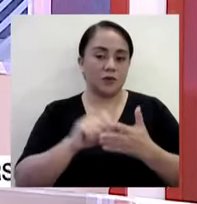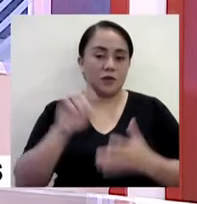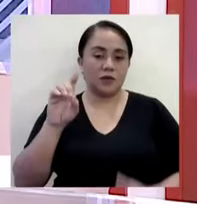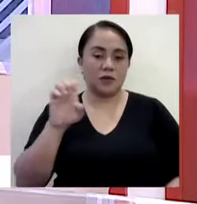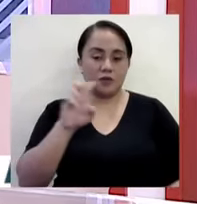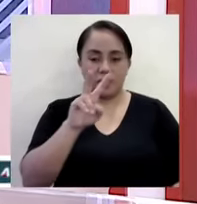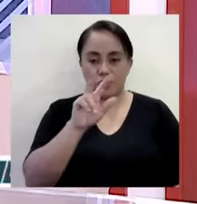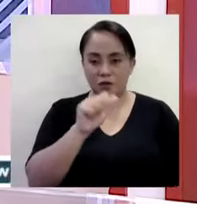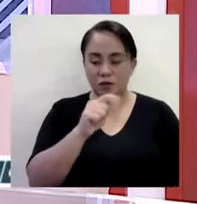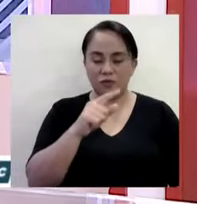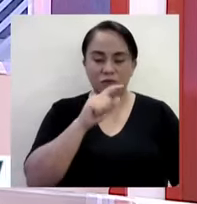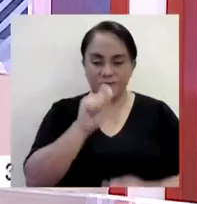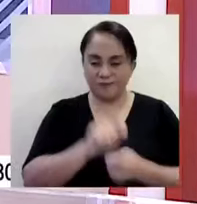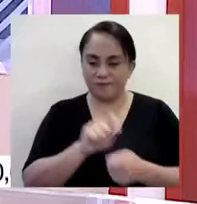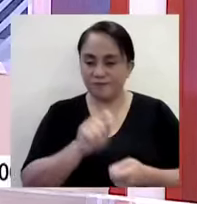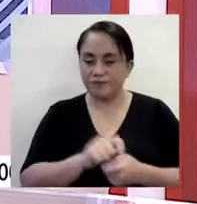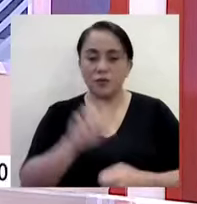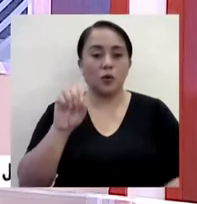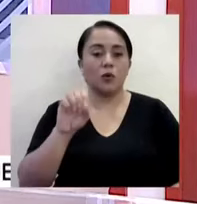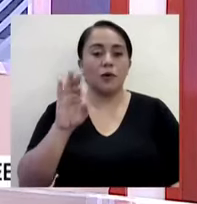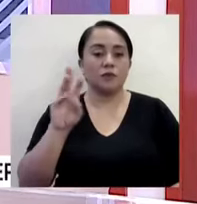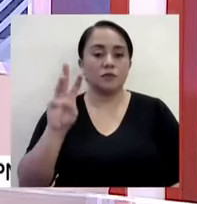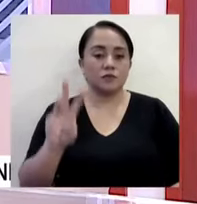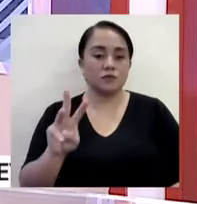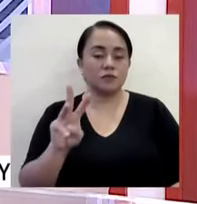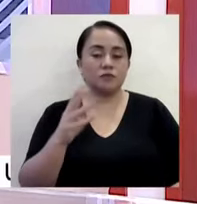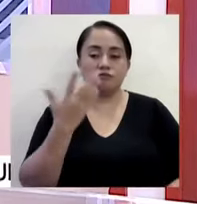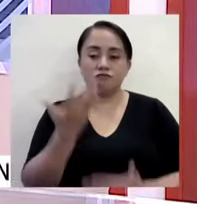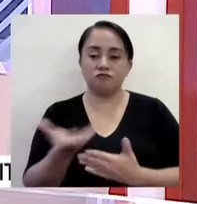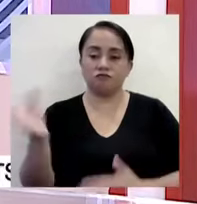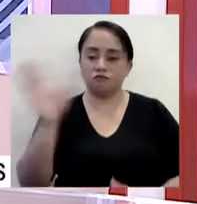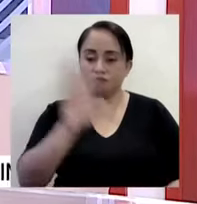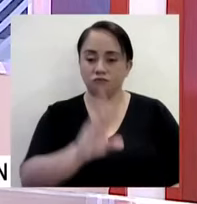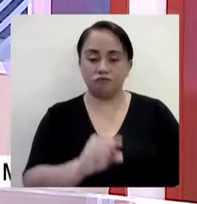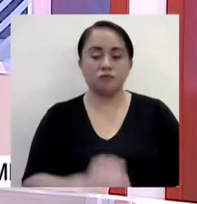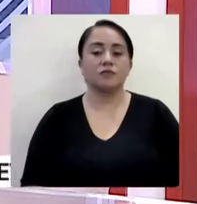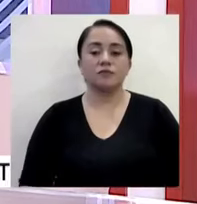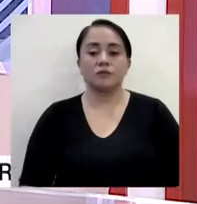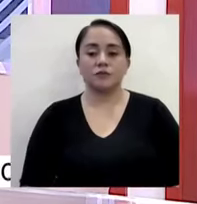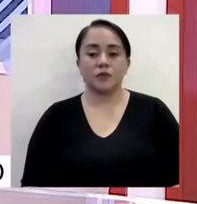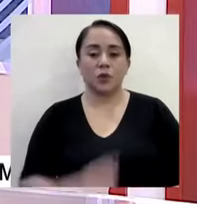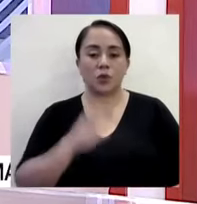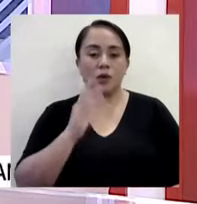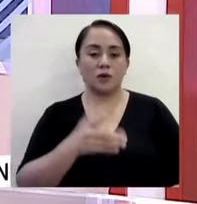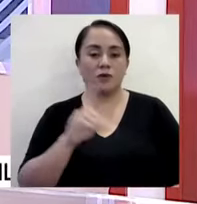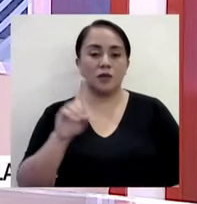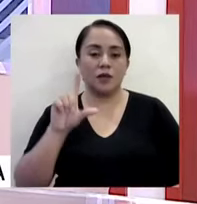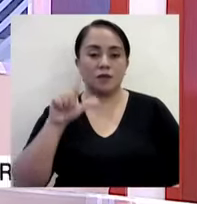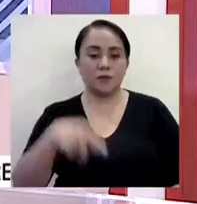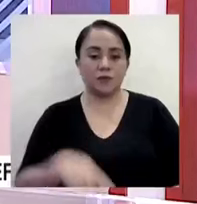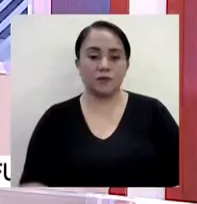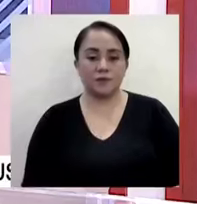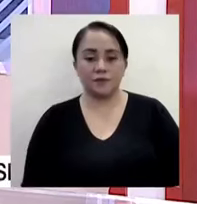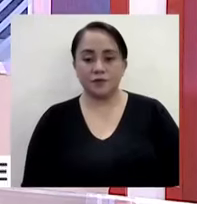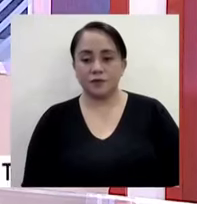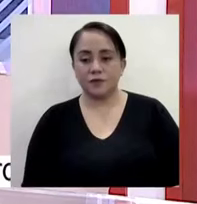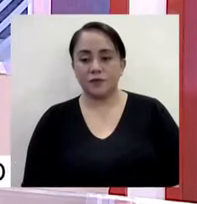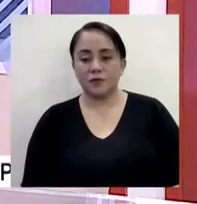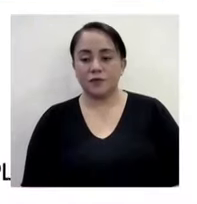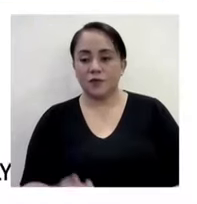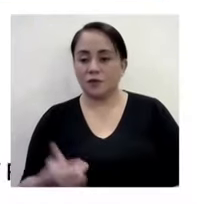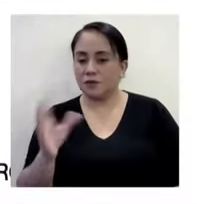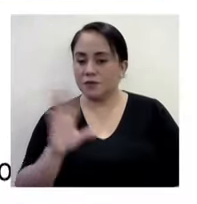more details on the OFW. Good afternoon, Yusek de Vega, and welcome to Dateline Philippines. Good afternoon.